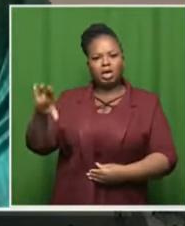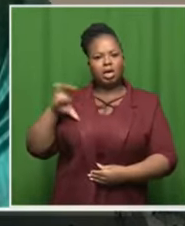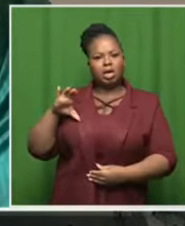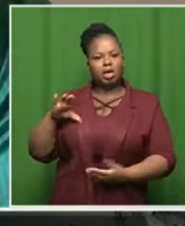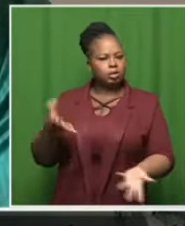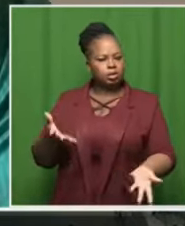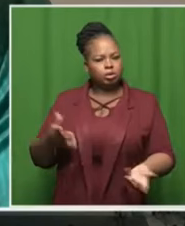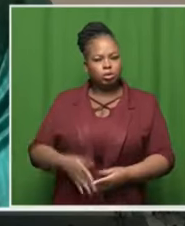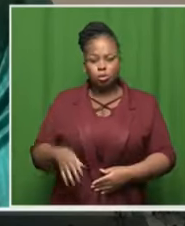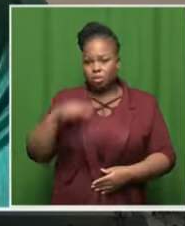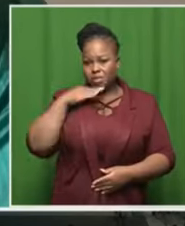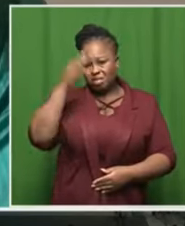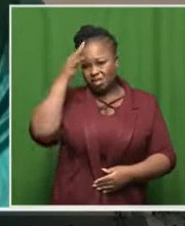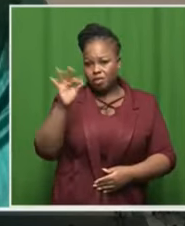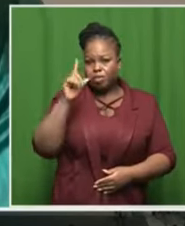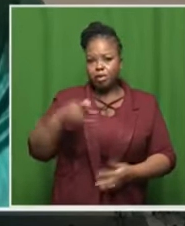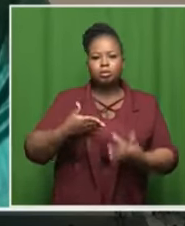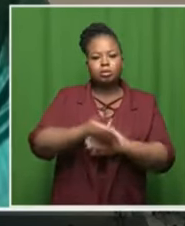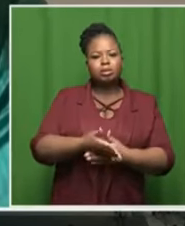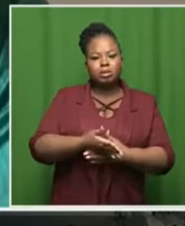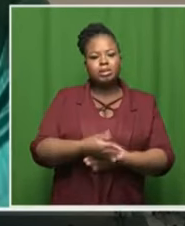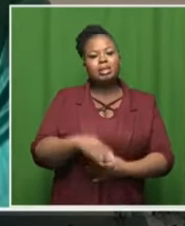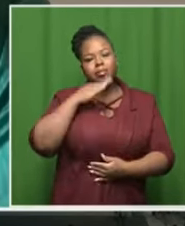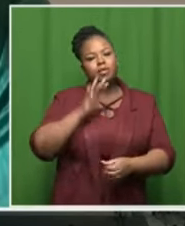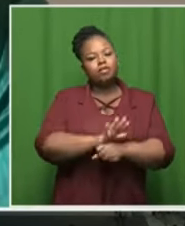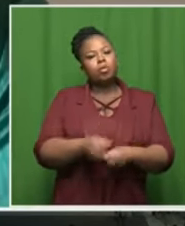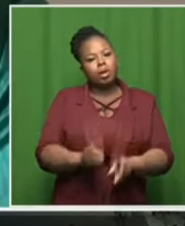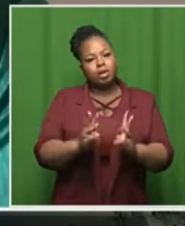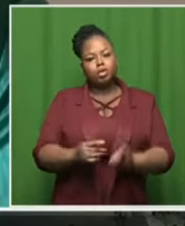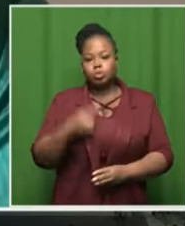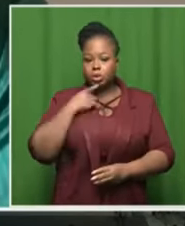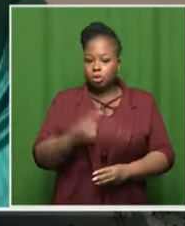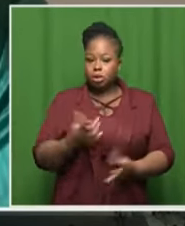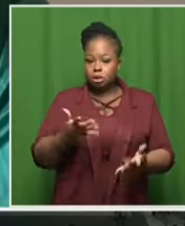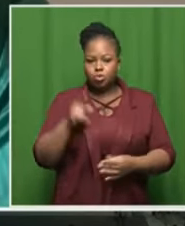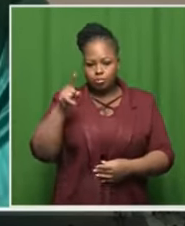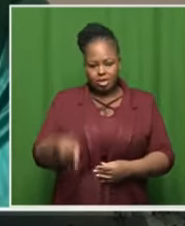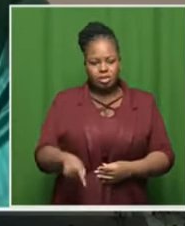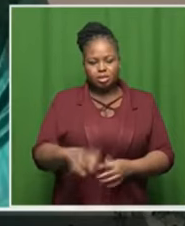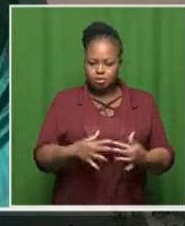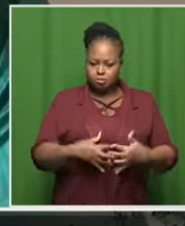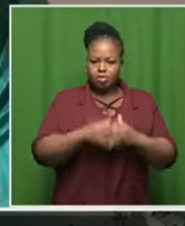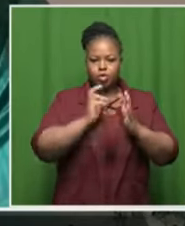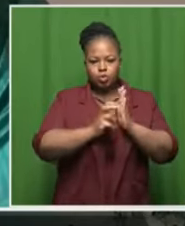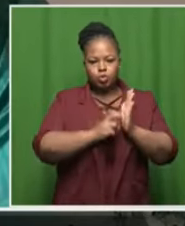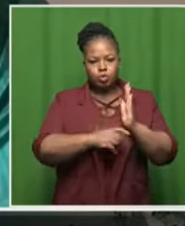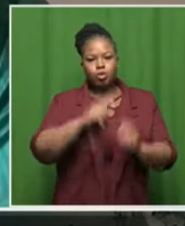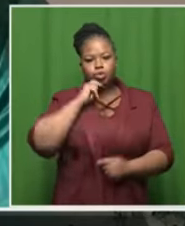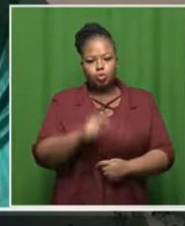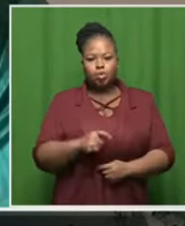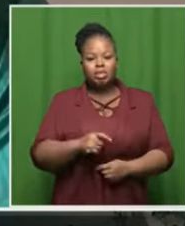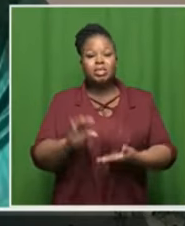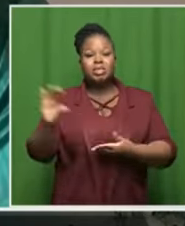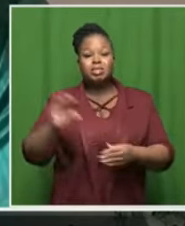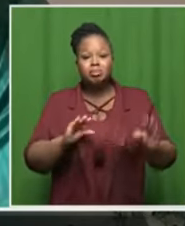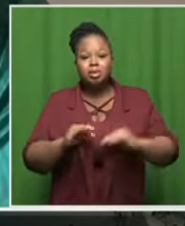suggest that government needs to interfere in a meaningful way that says there must be rules in terms of what sponsors can